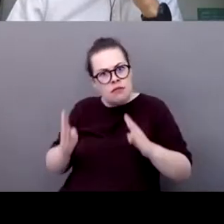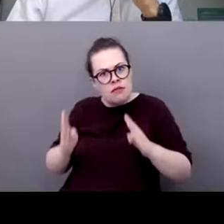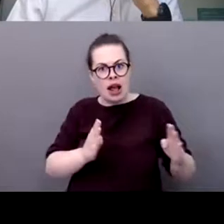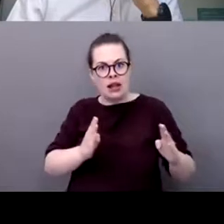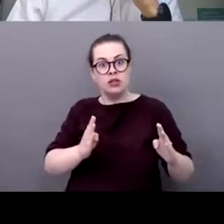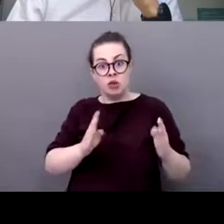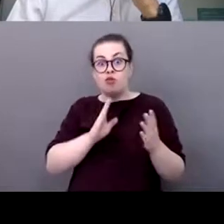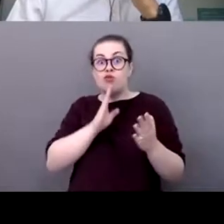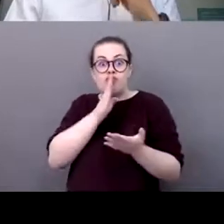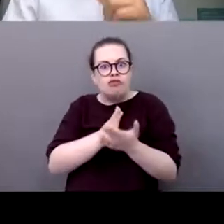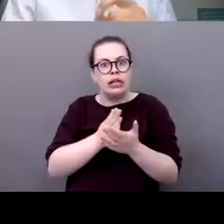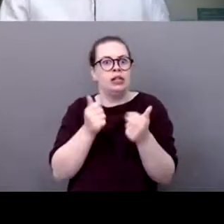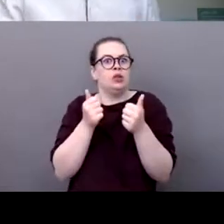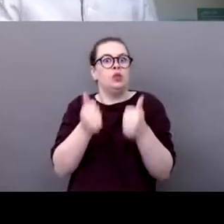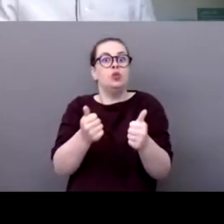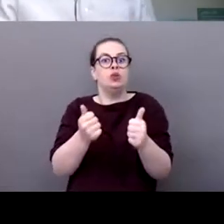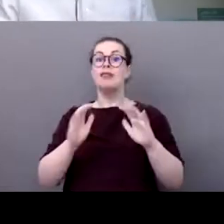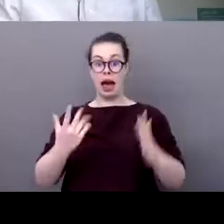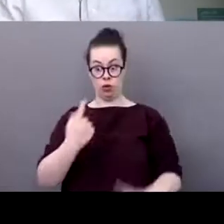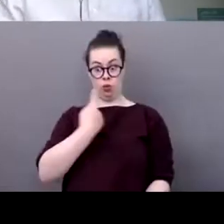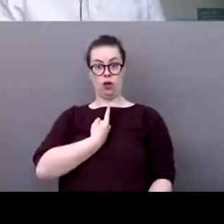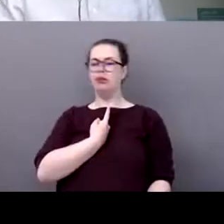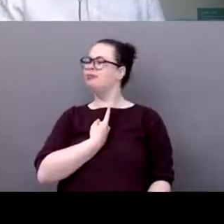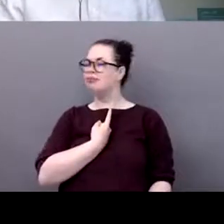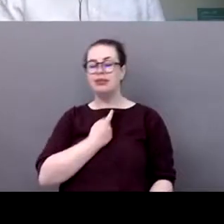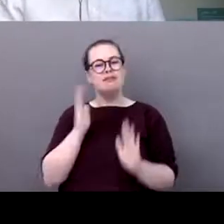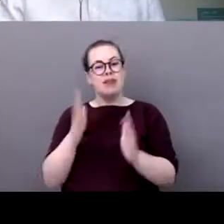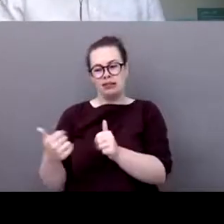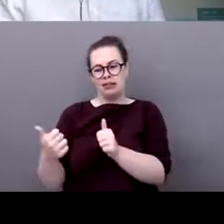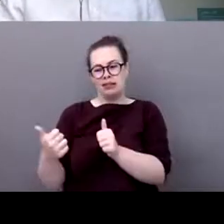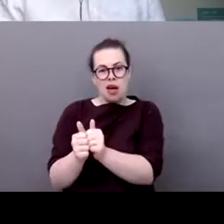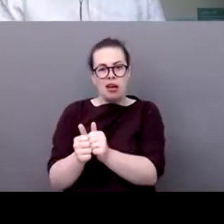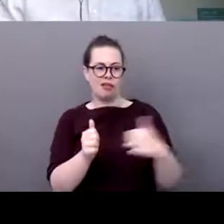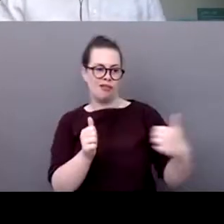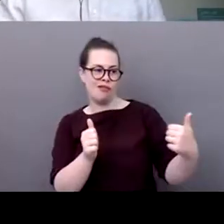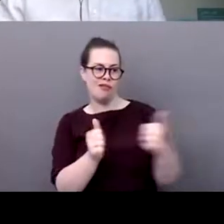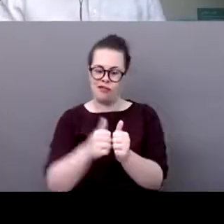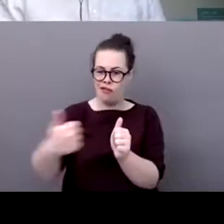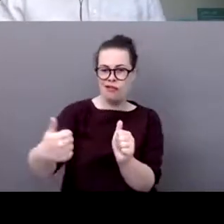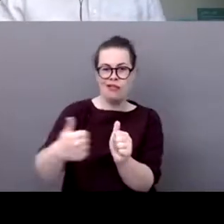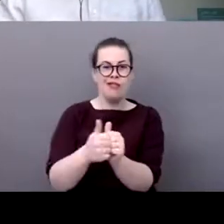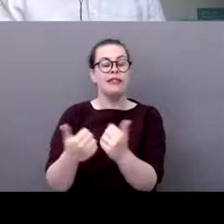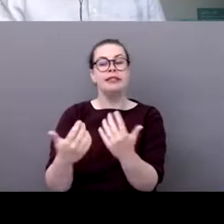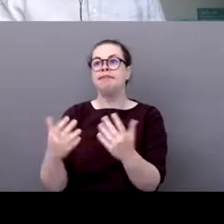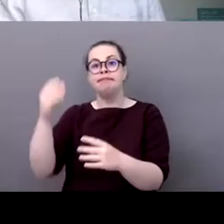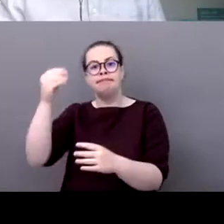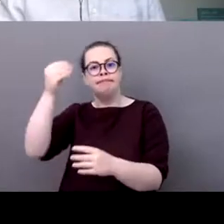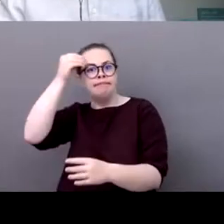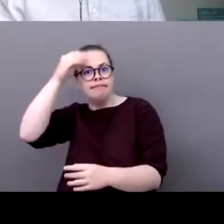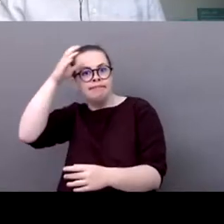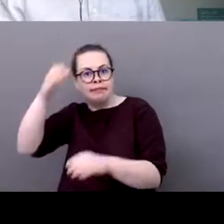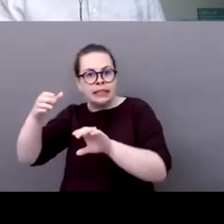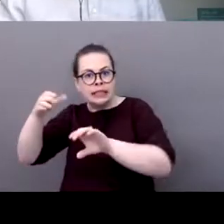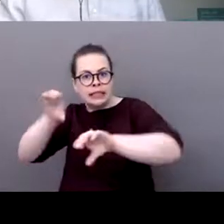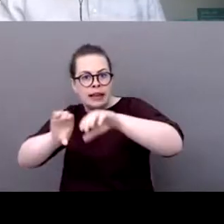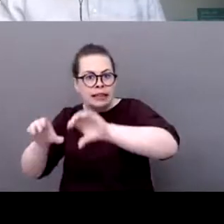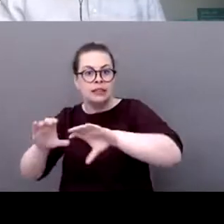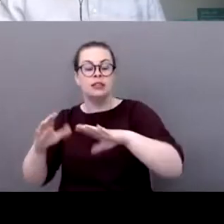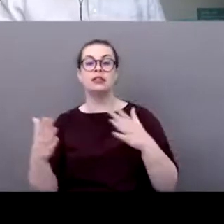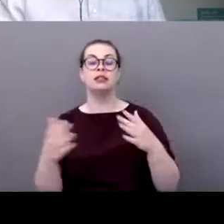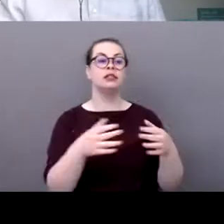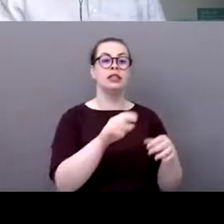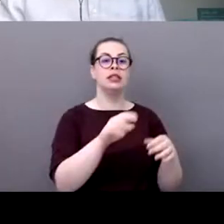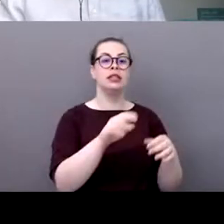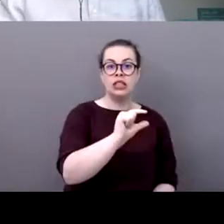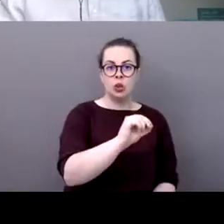partnerships with you know scientific organizations ngos that have the knowledge local knowledge and biodiversity